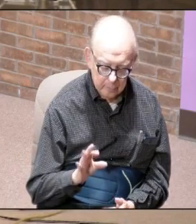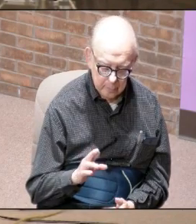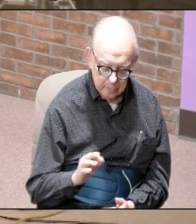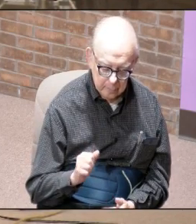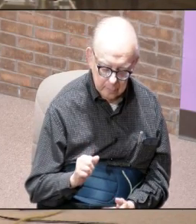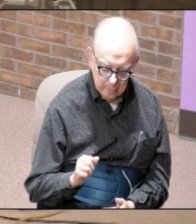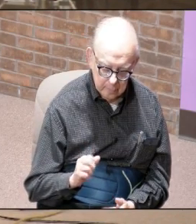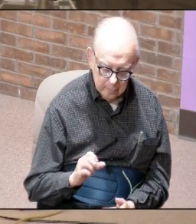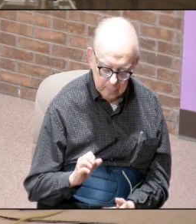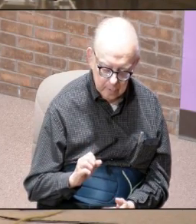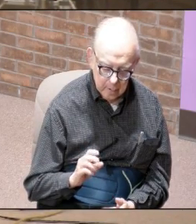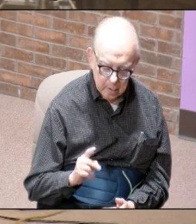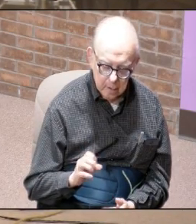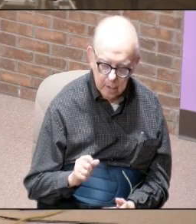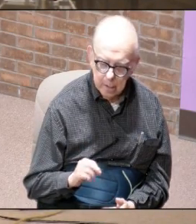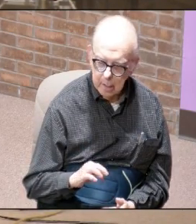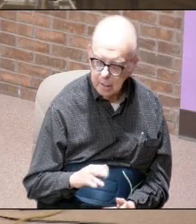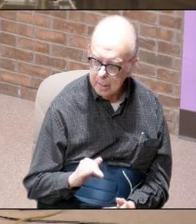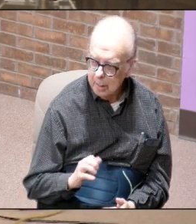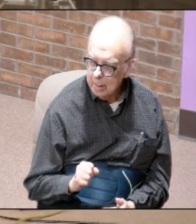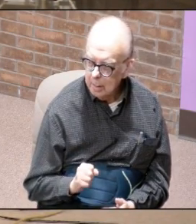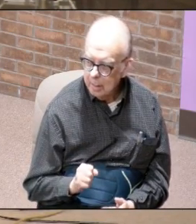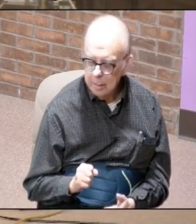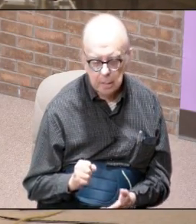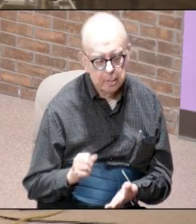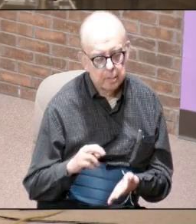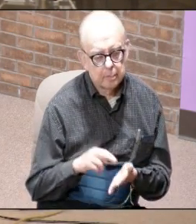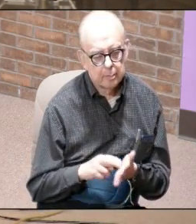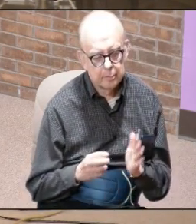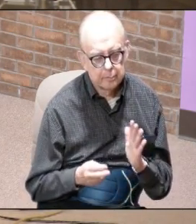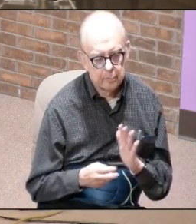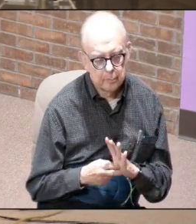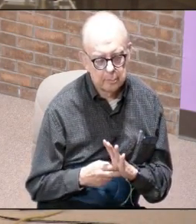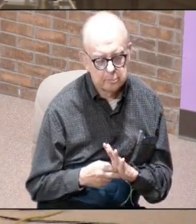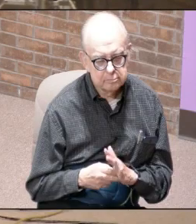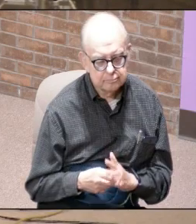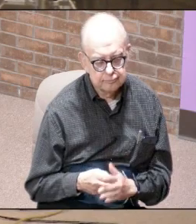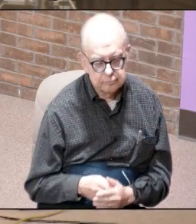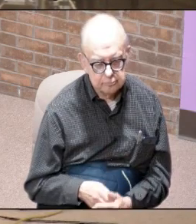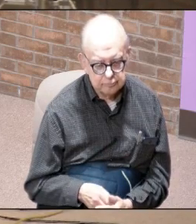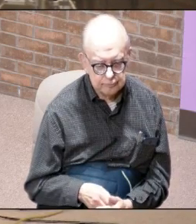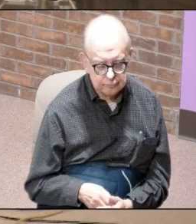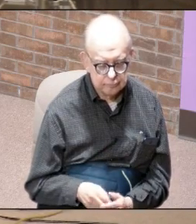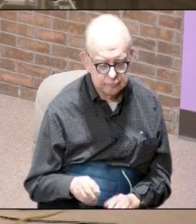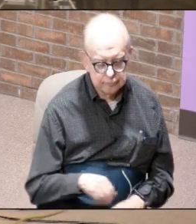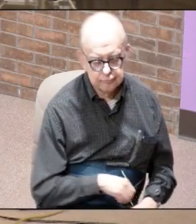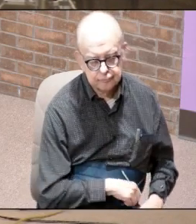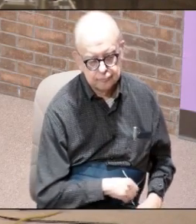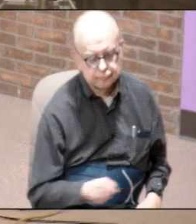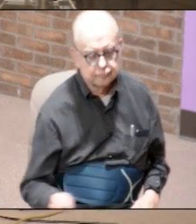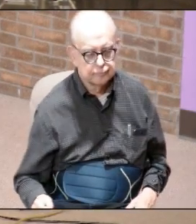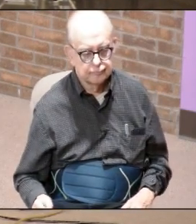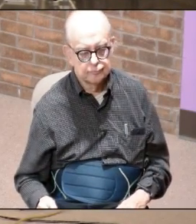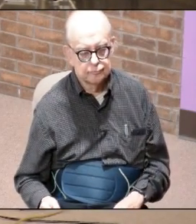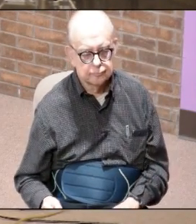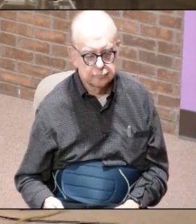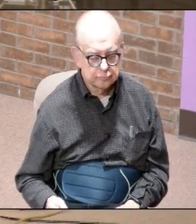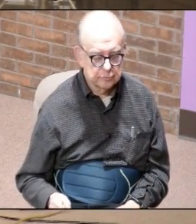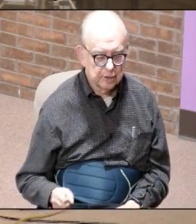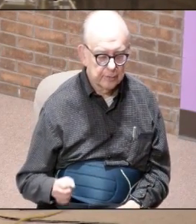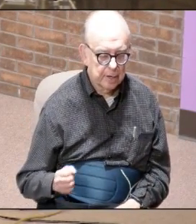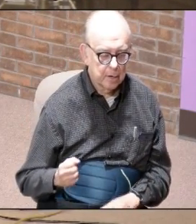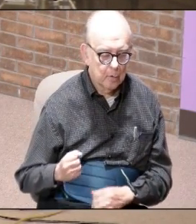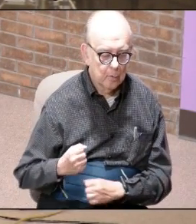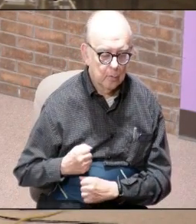-h-o-n-p-h a-i-a and what it is is the sword of a warrior